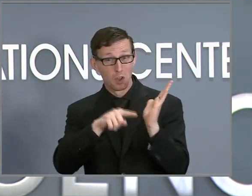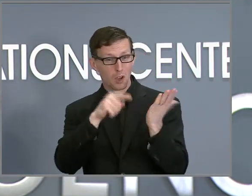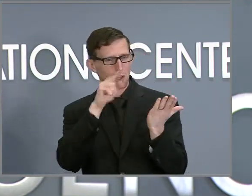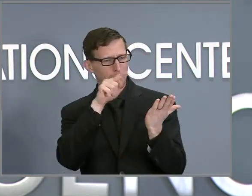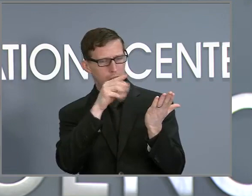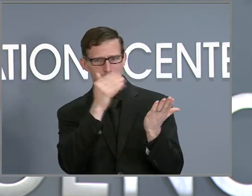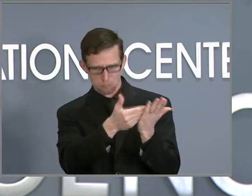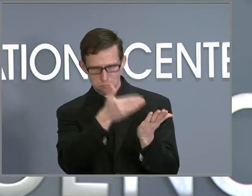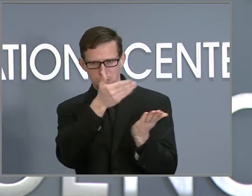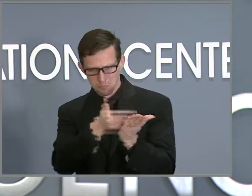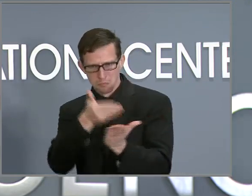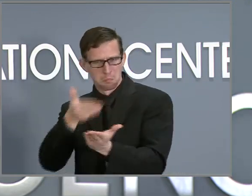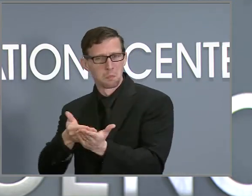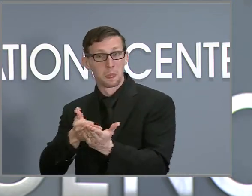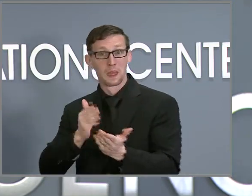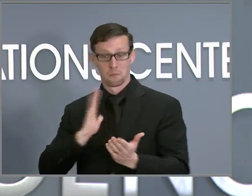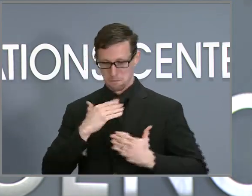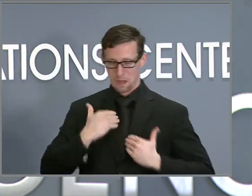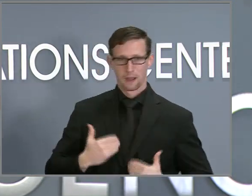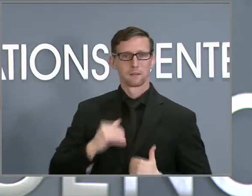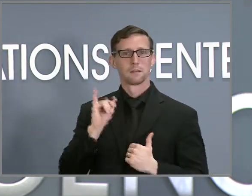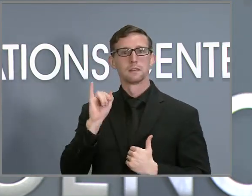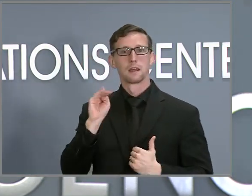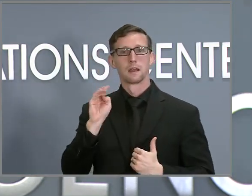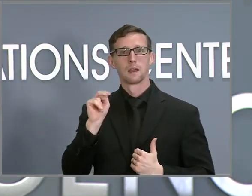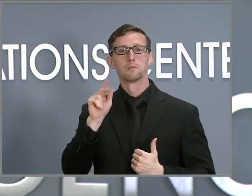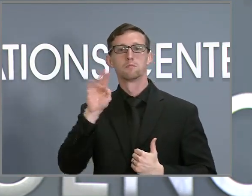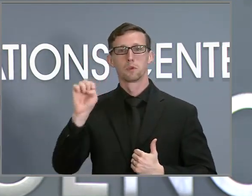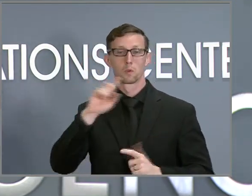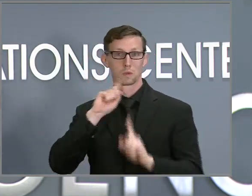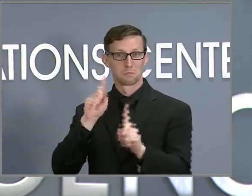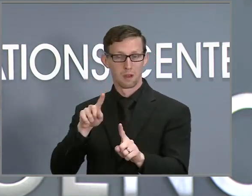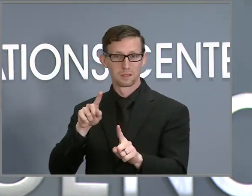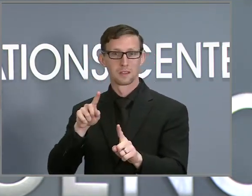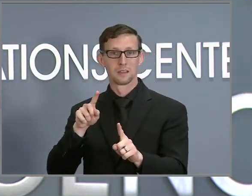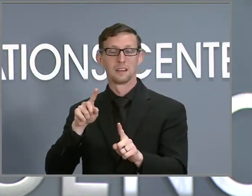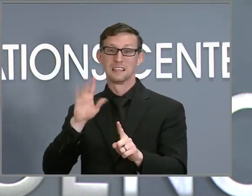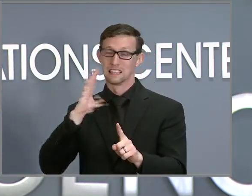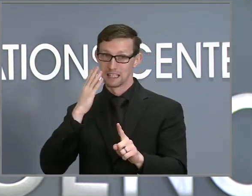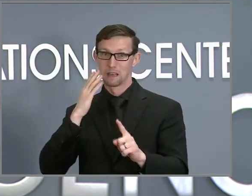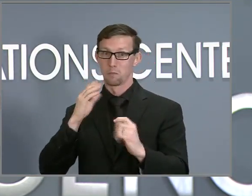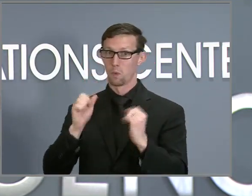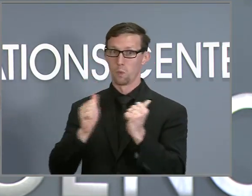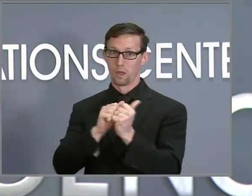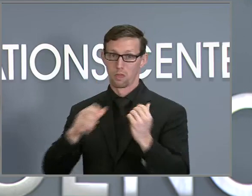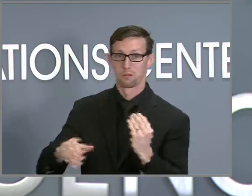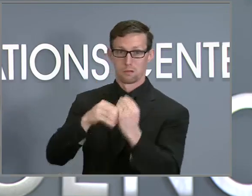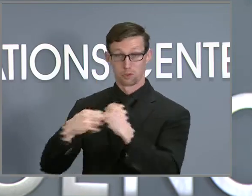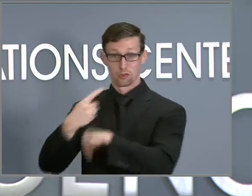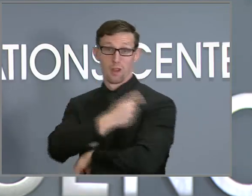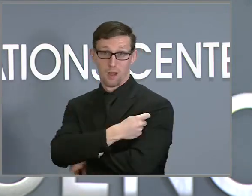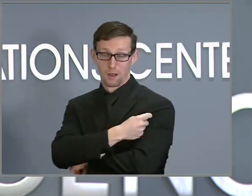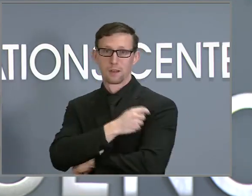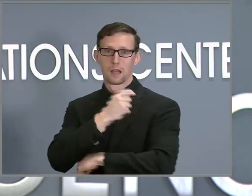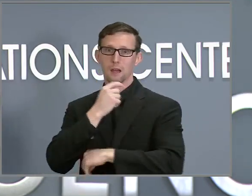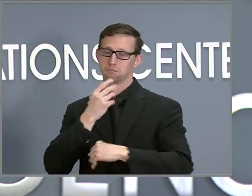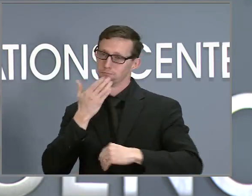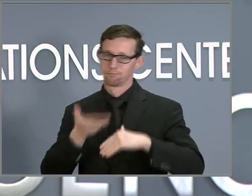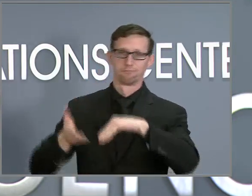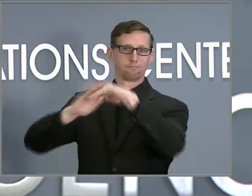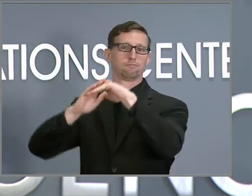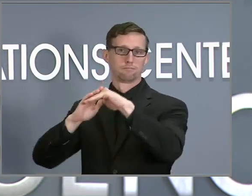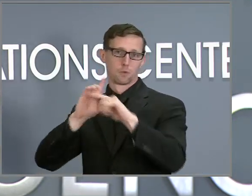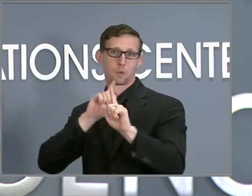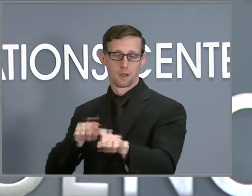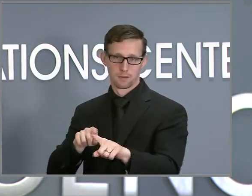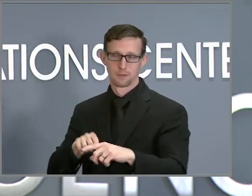immune response even more and provide greater protection from the Omicron variant. And we know the booster is